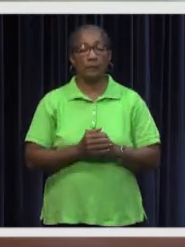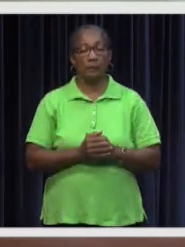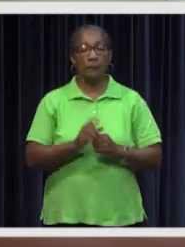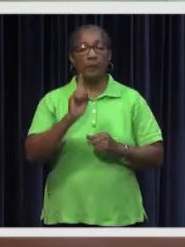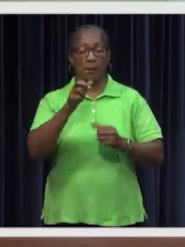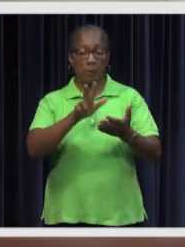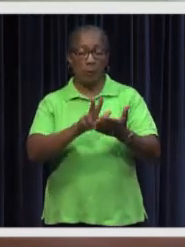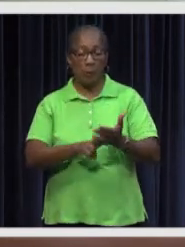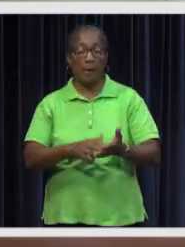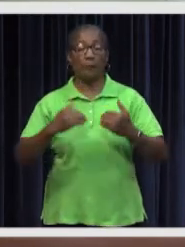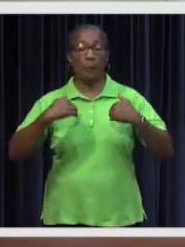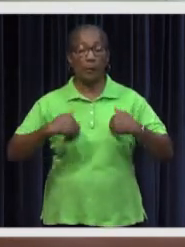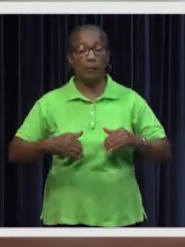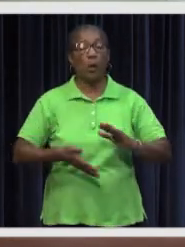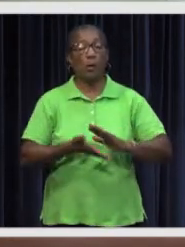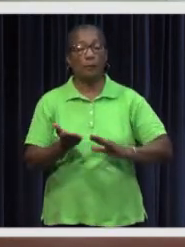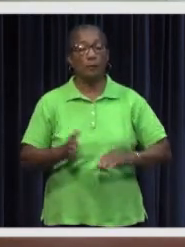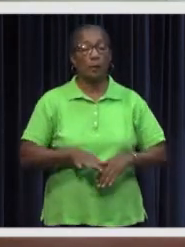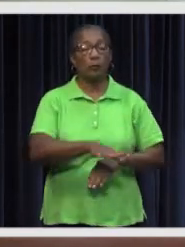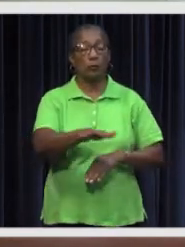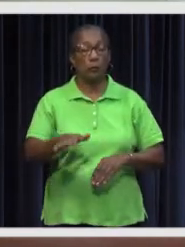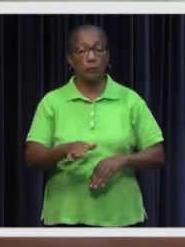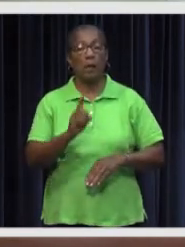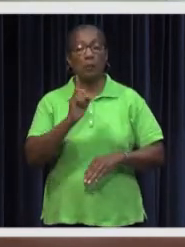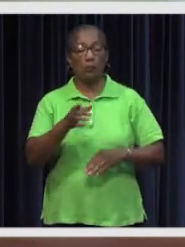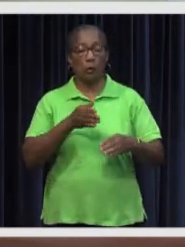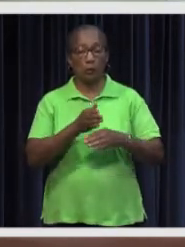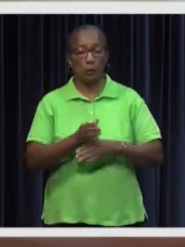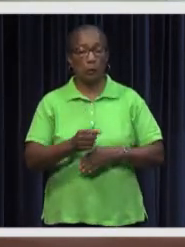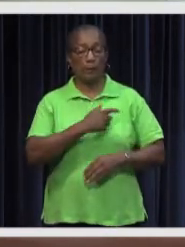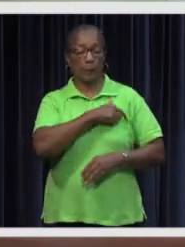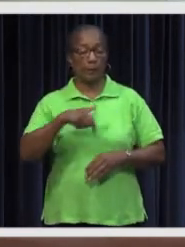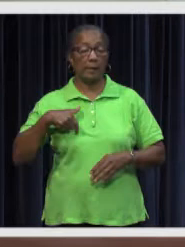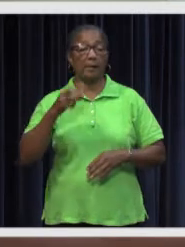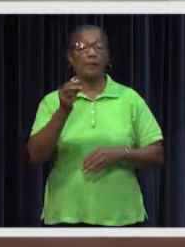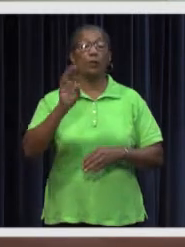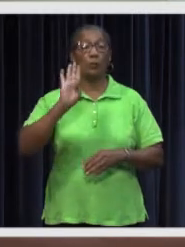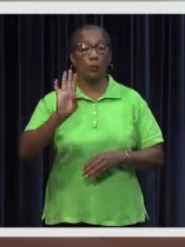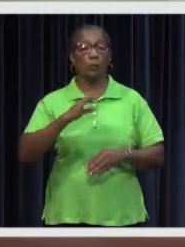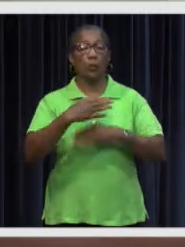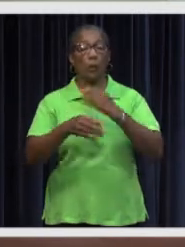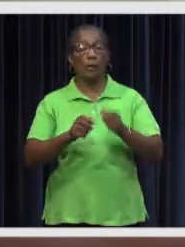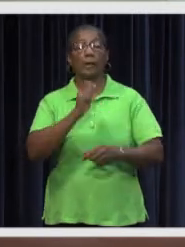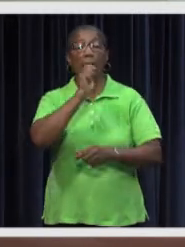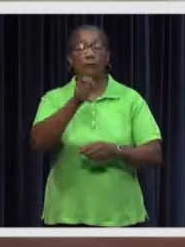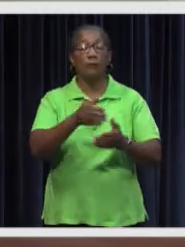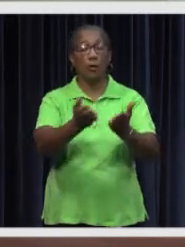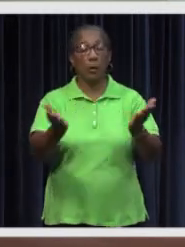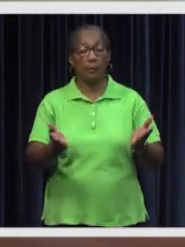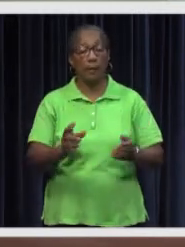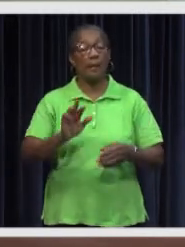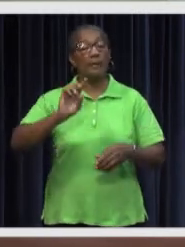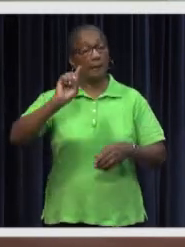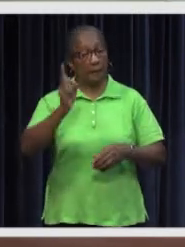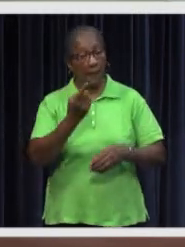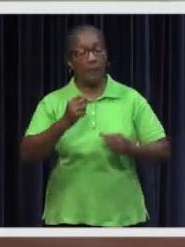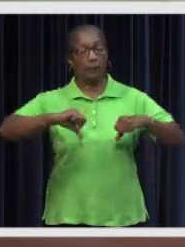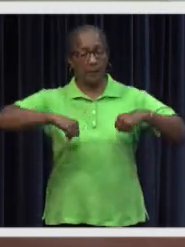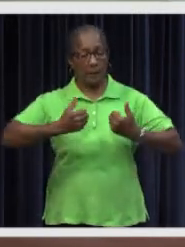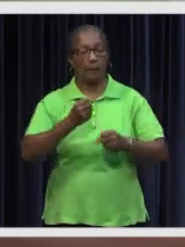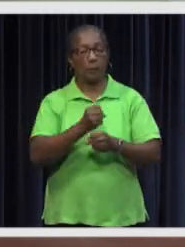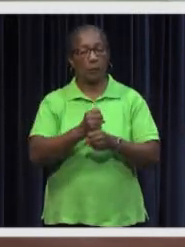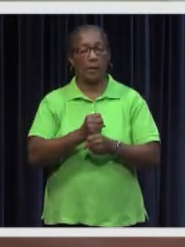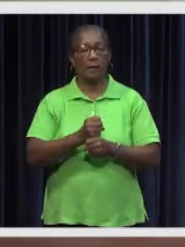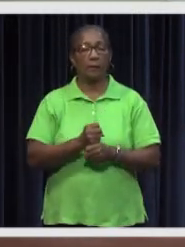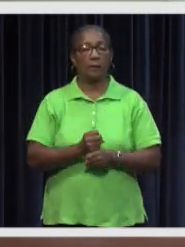COVID-19. The Civil State Exception Act needs to be promulgated by the President Desiree Bautersa, and after